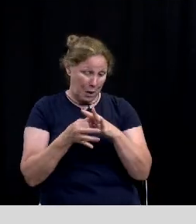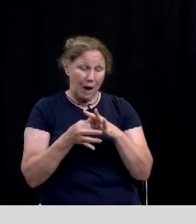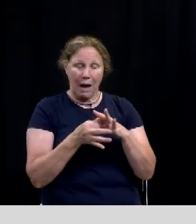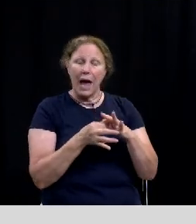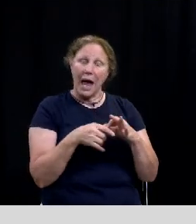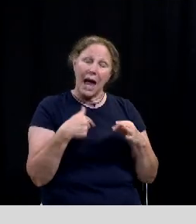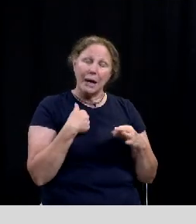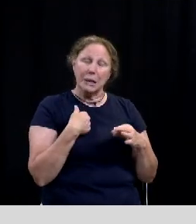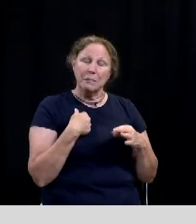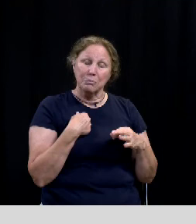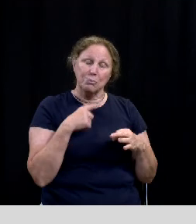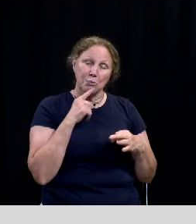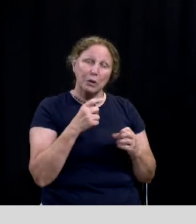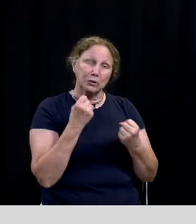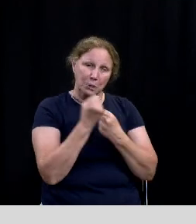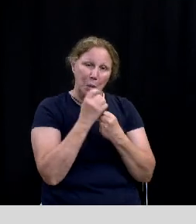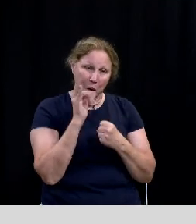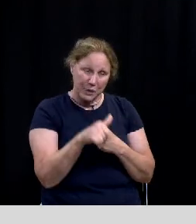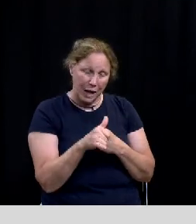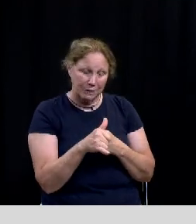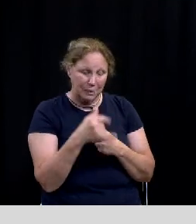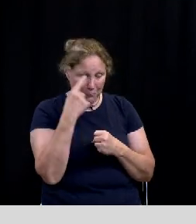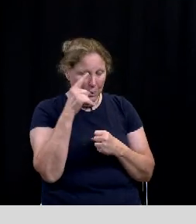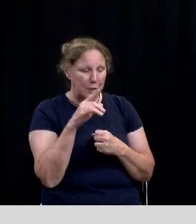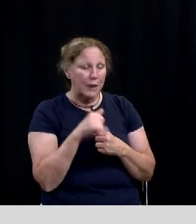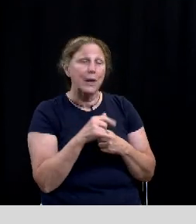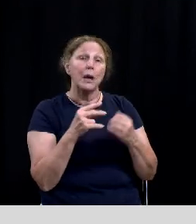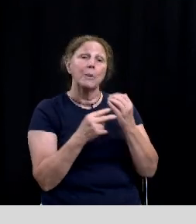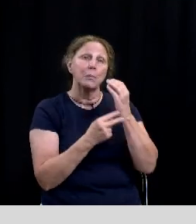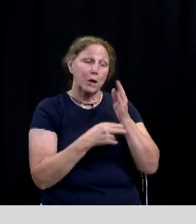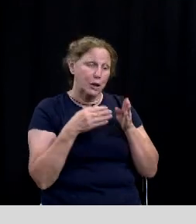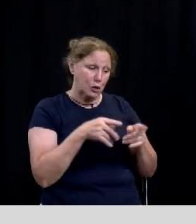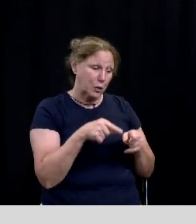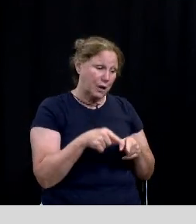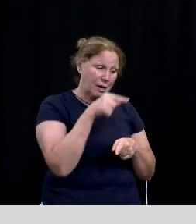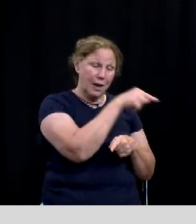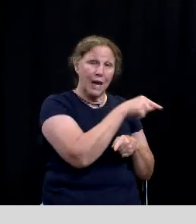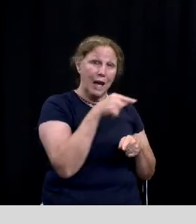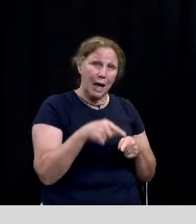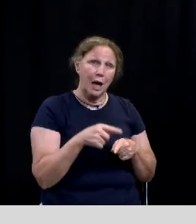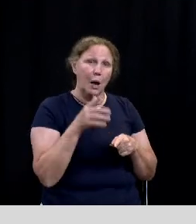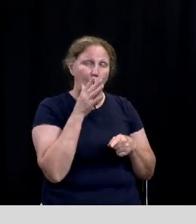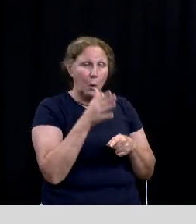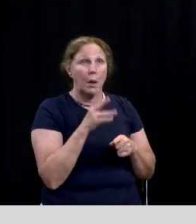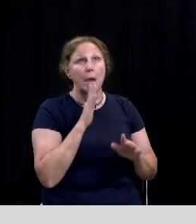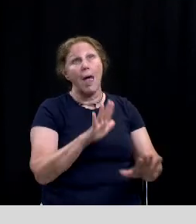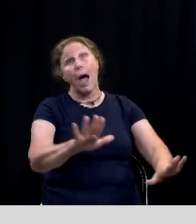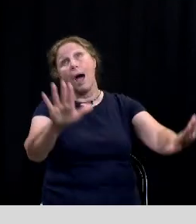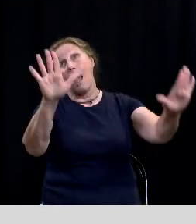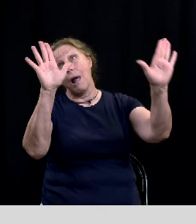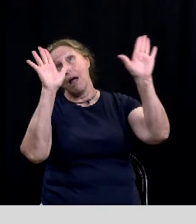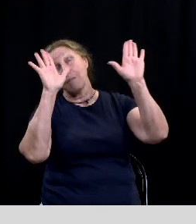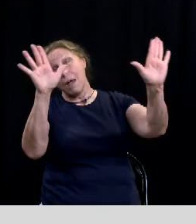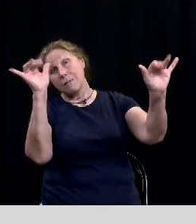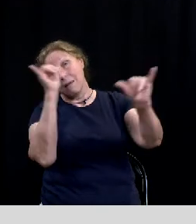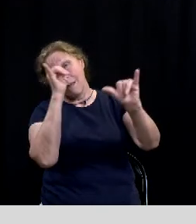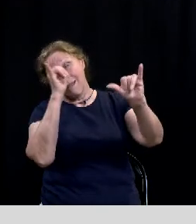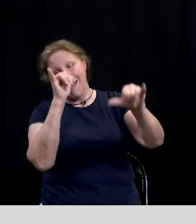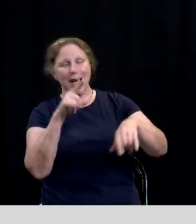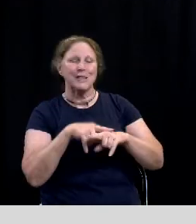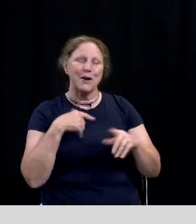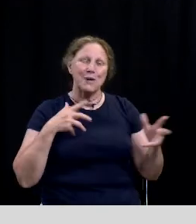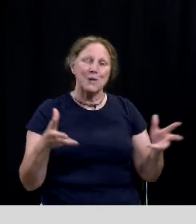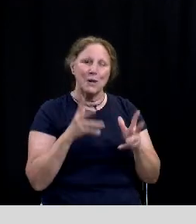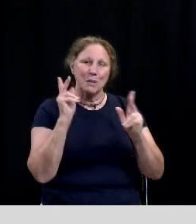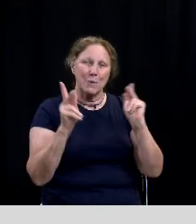i'm certainly in support of and for i think the bridge street addition will be amazing so um i will encourage